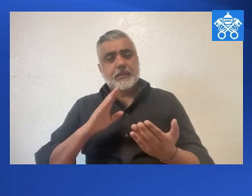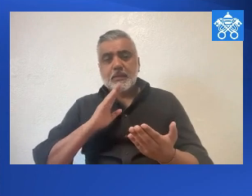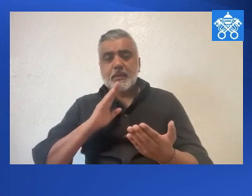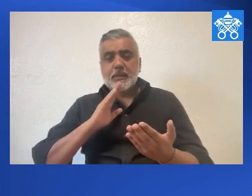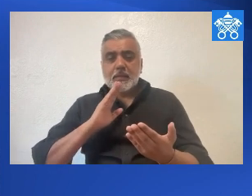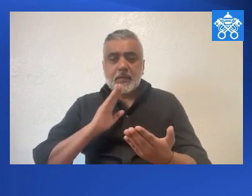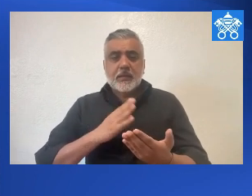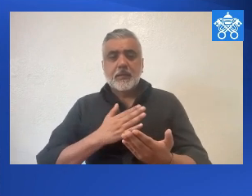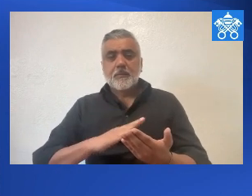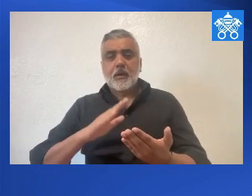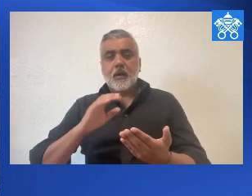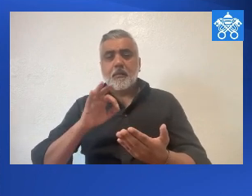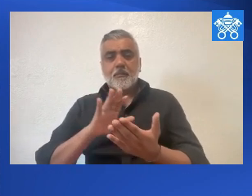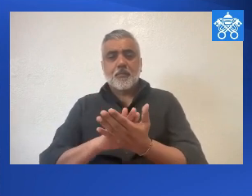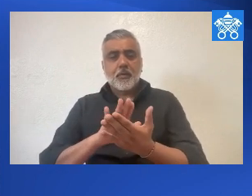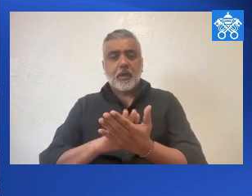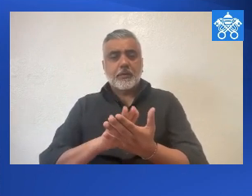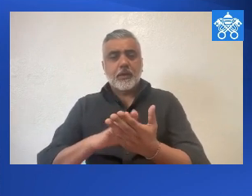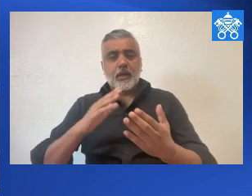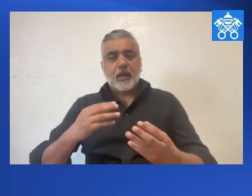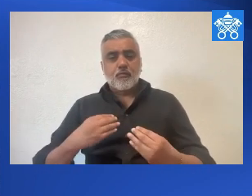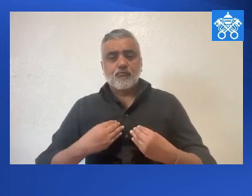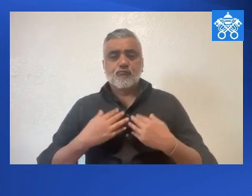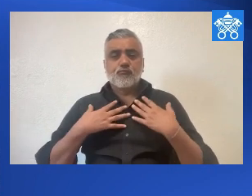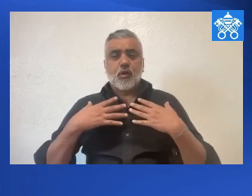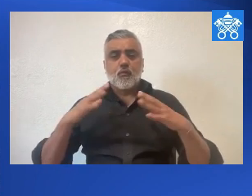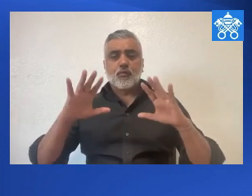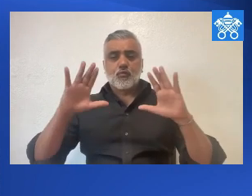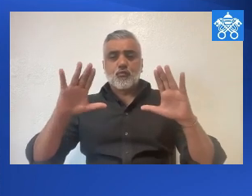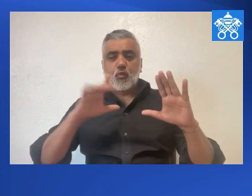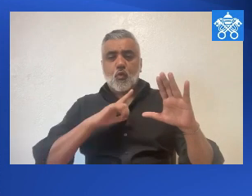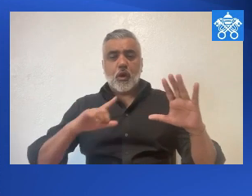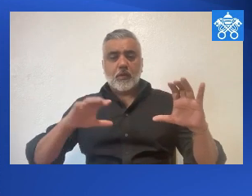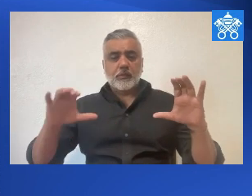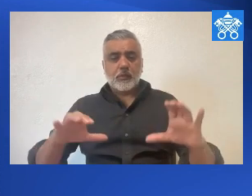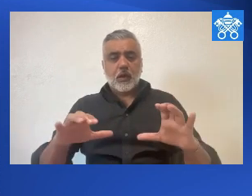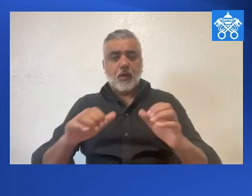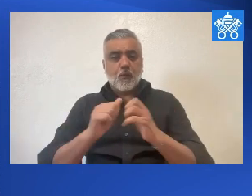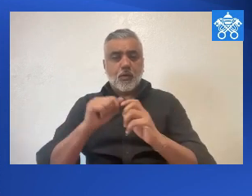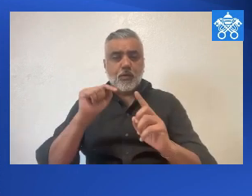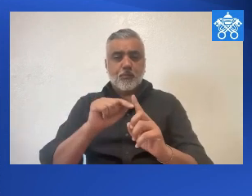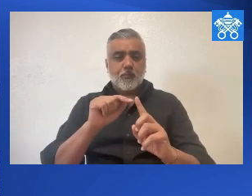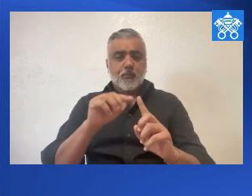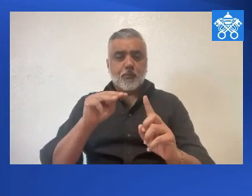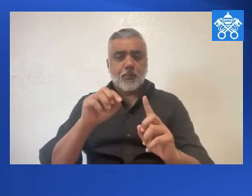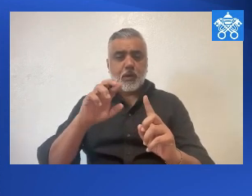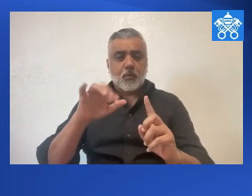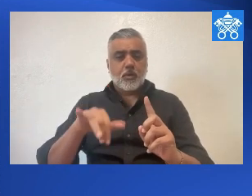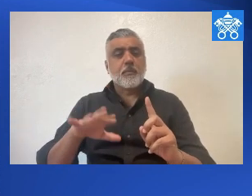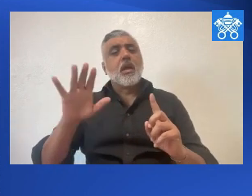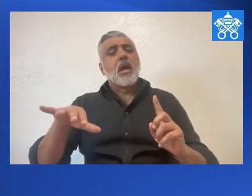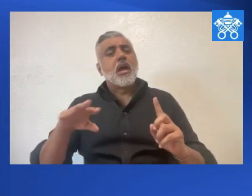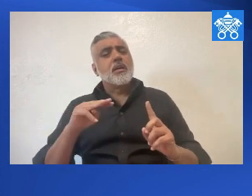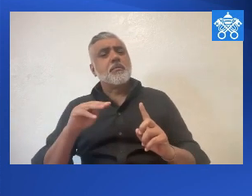It is a hymn of praise and exaltation for the great things that the Lord has accomplished in her. But Mary goes further.